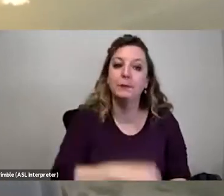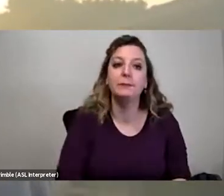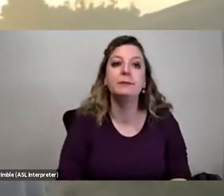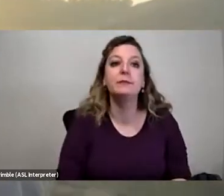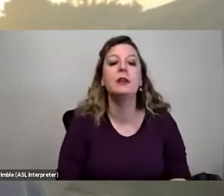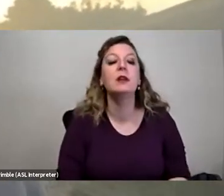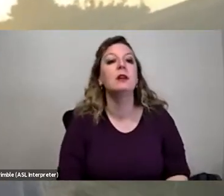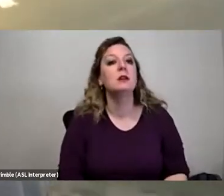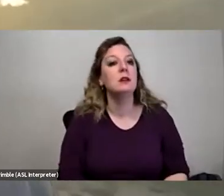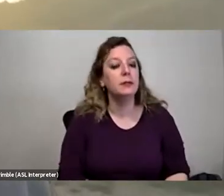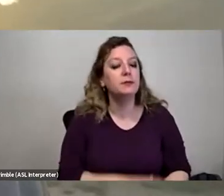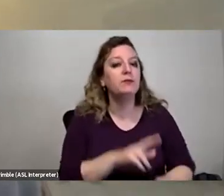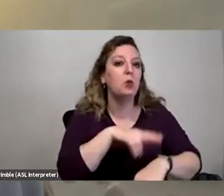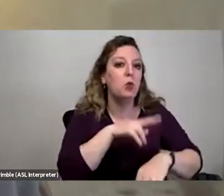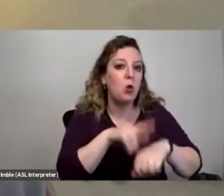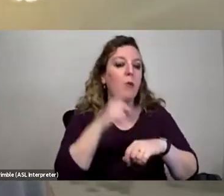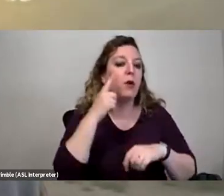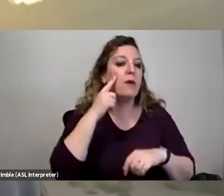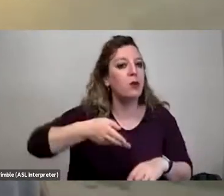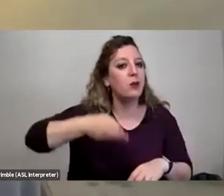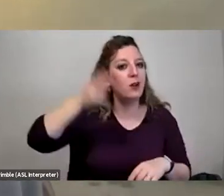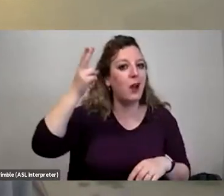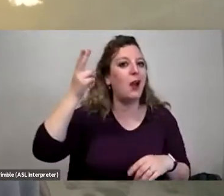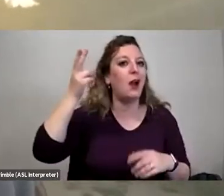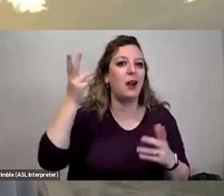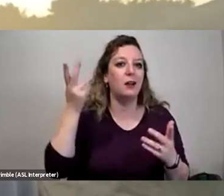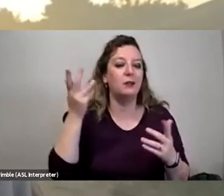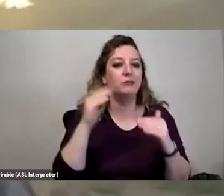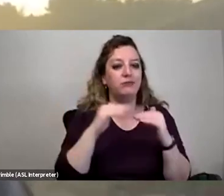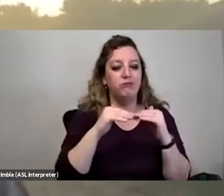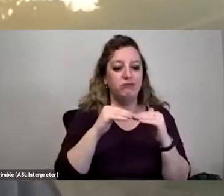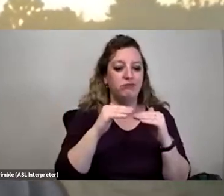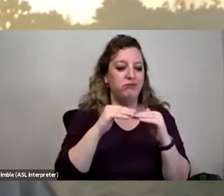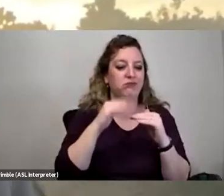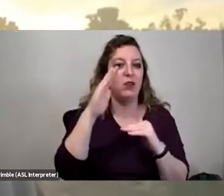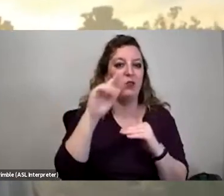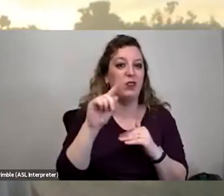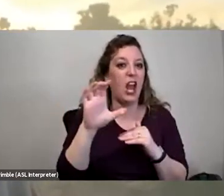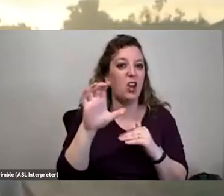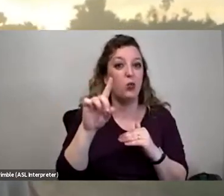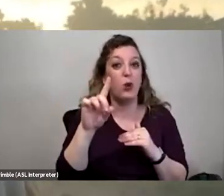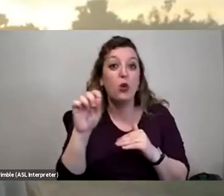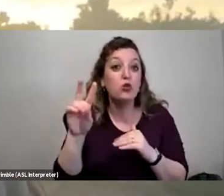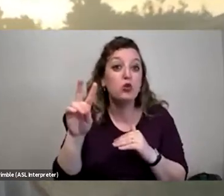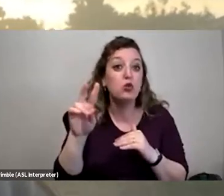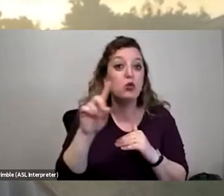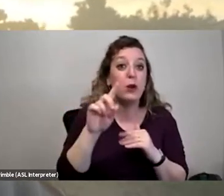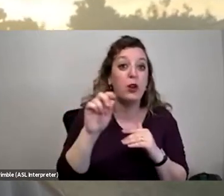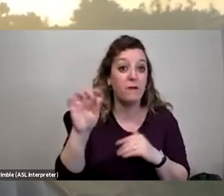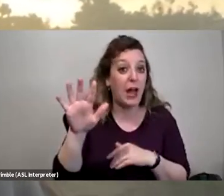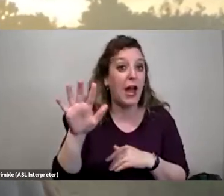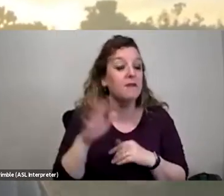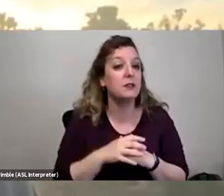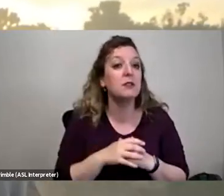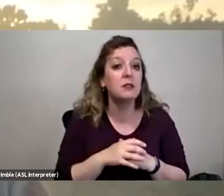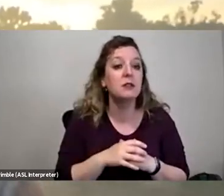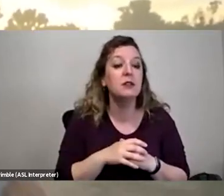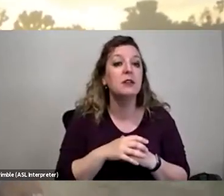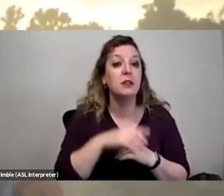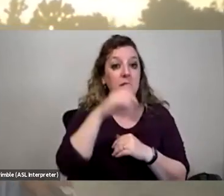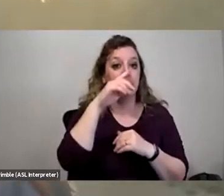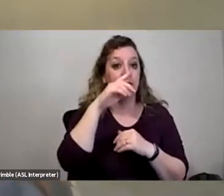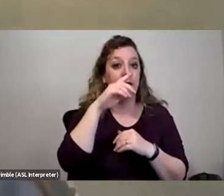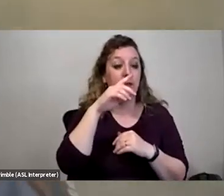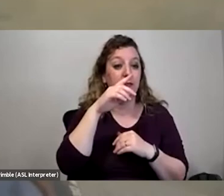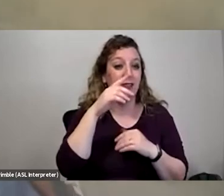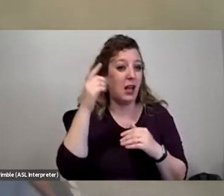normal. It's normal for the high to be maybe just over a hundred, maybe like 102 to 105. And in the summer,